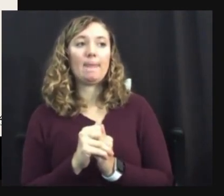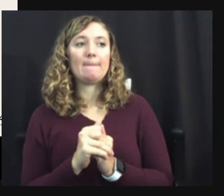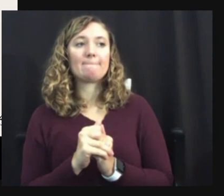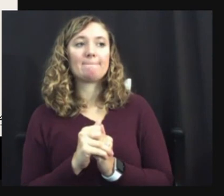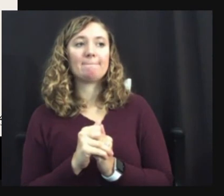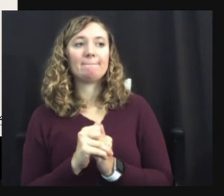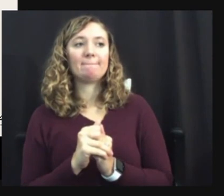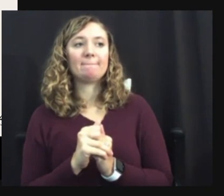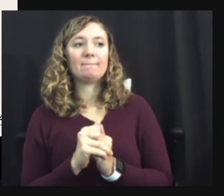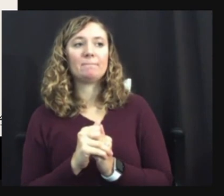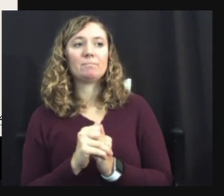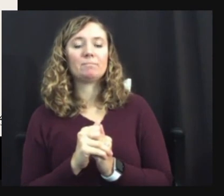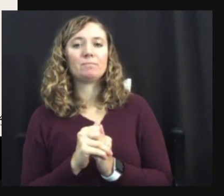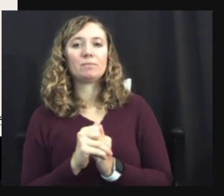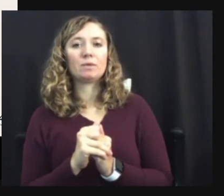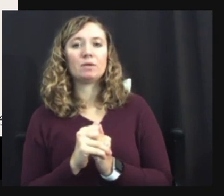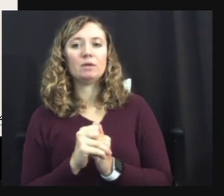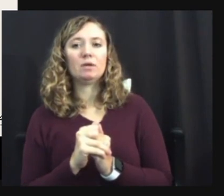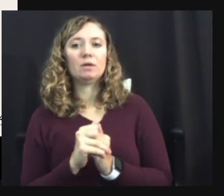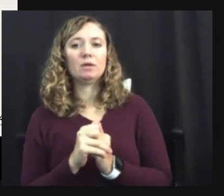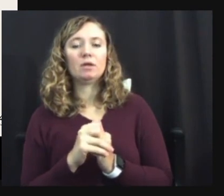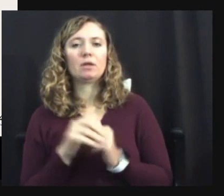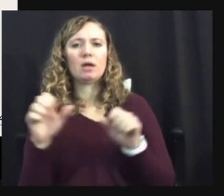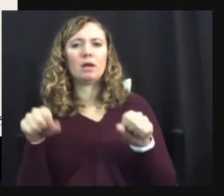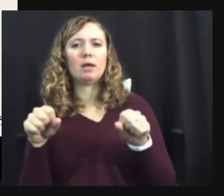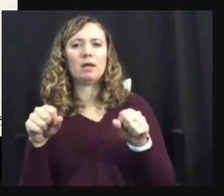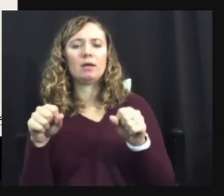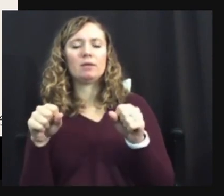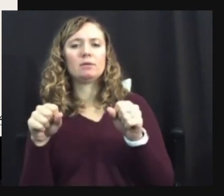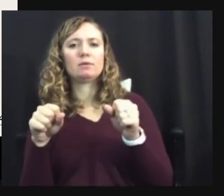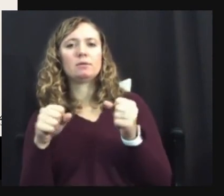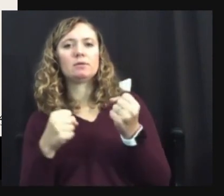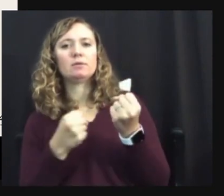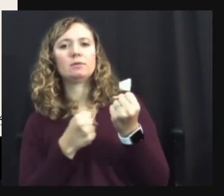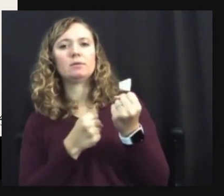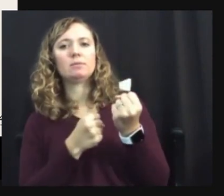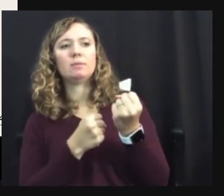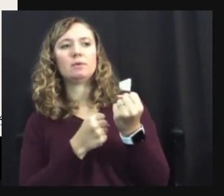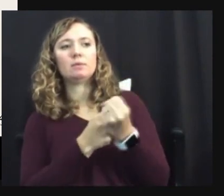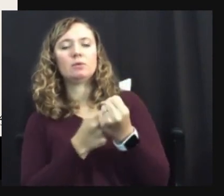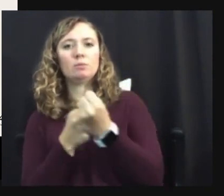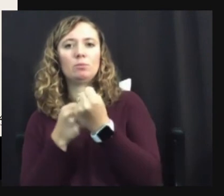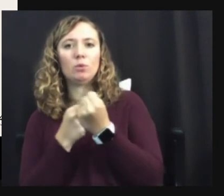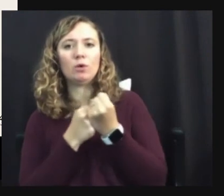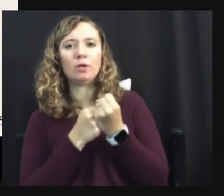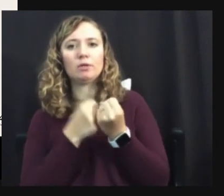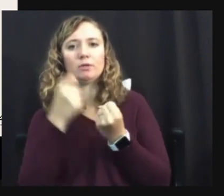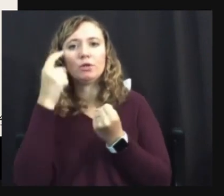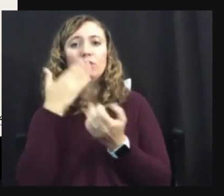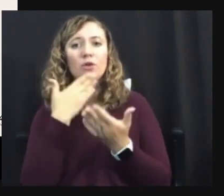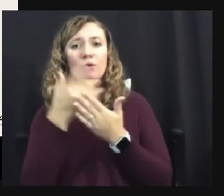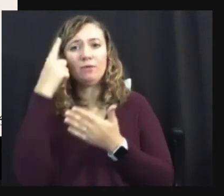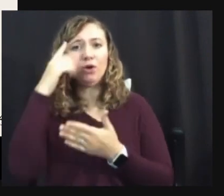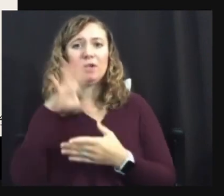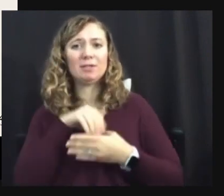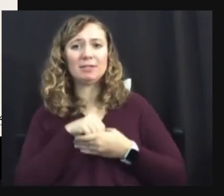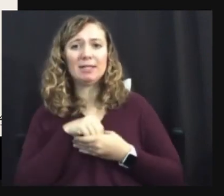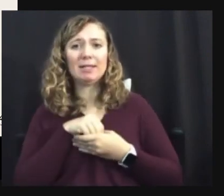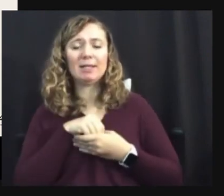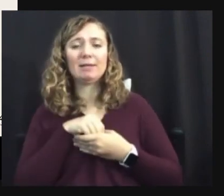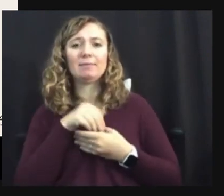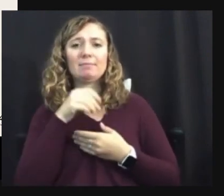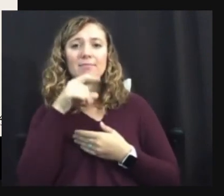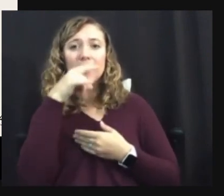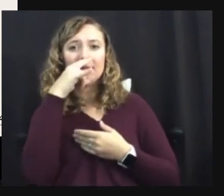uh, what kinds of support do you think are appropriate for autistic children? Whatever supports they need. And I realized that that's kind of a flippant